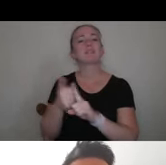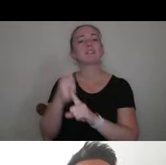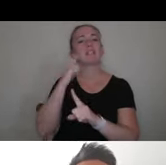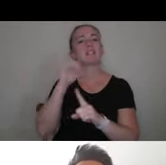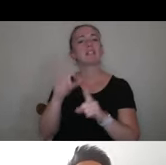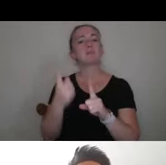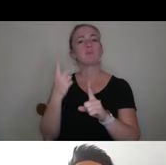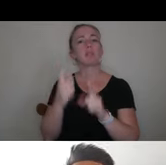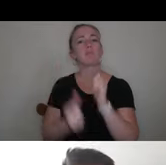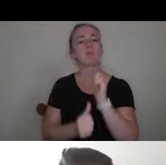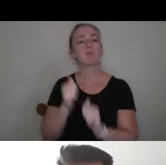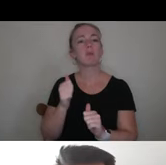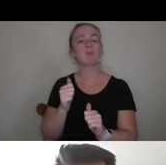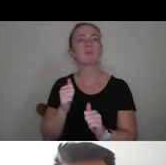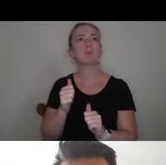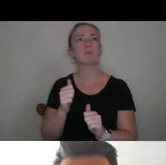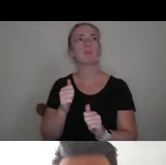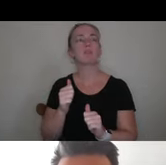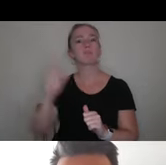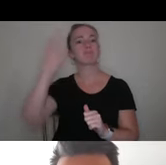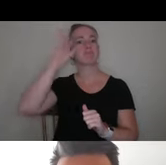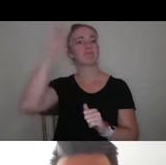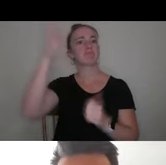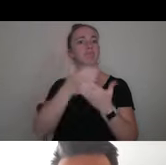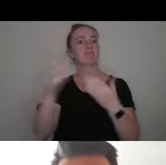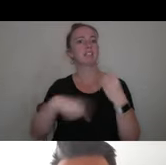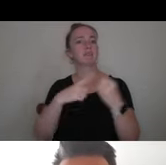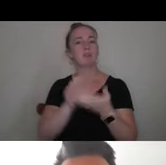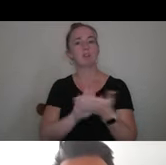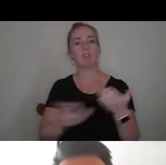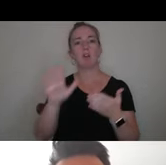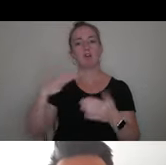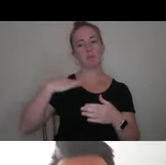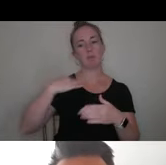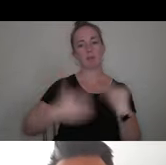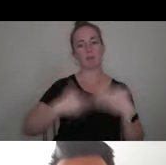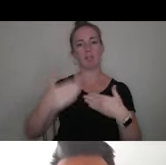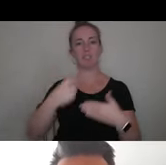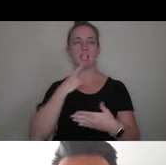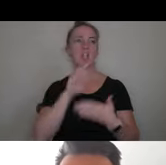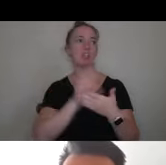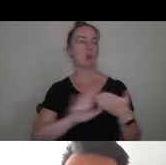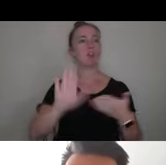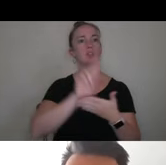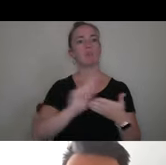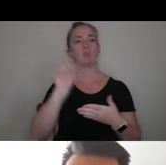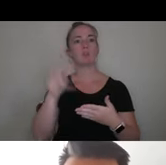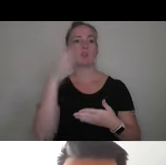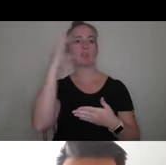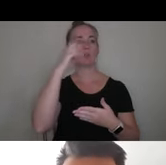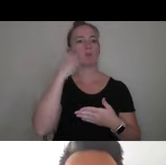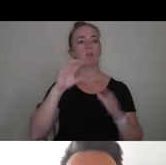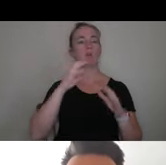out there myths about the college application process that colleges and universities look for well-rounded